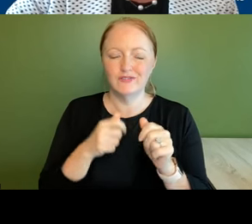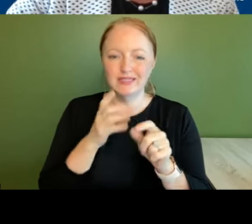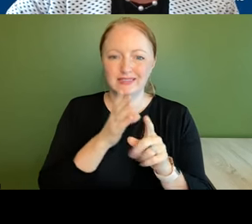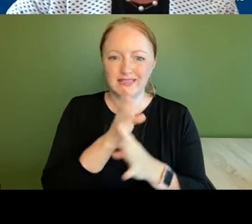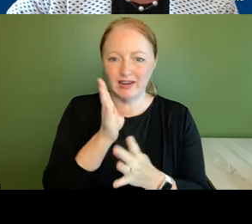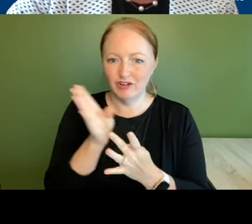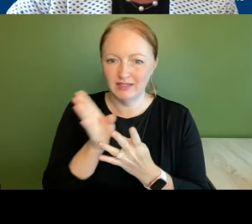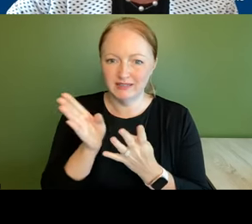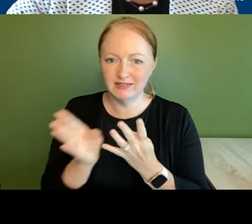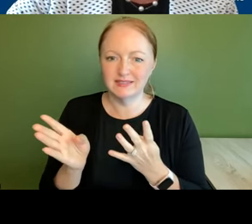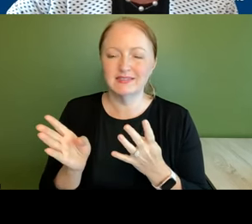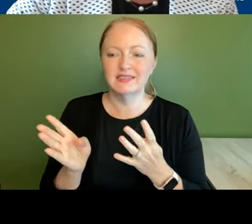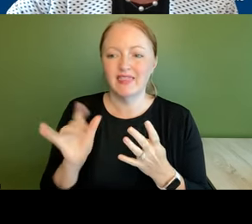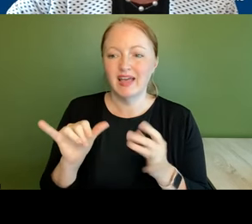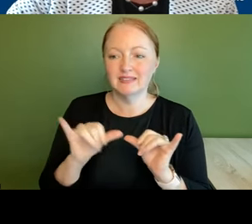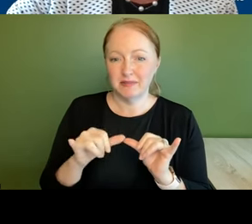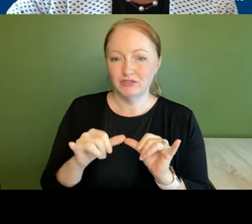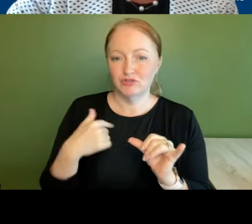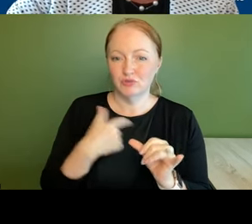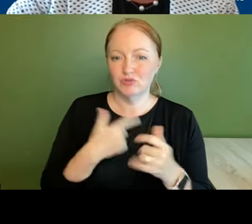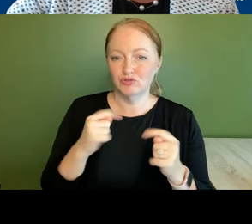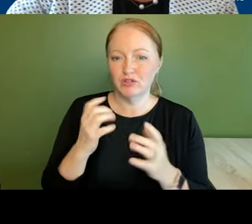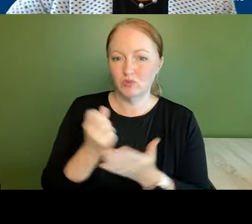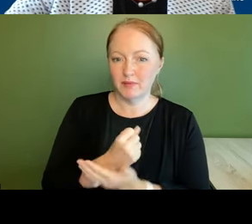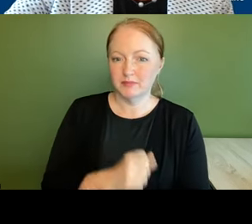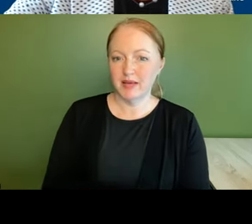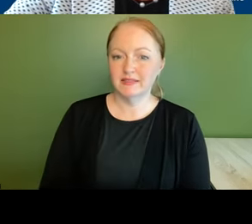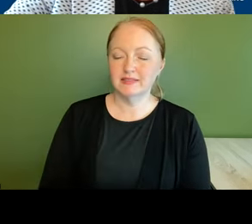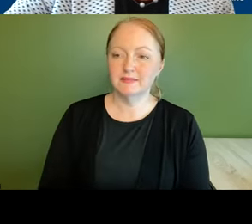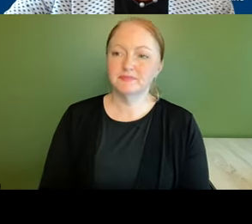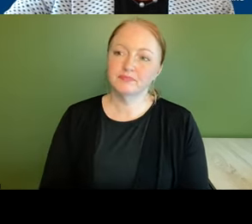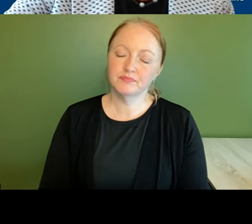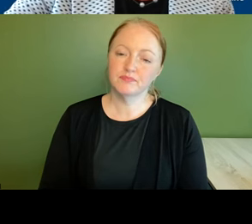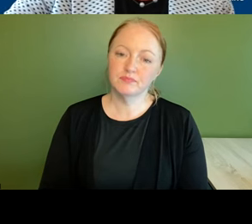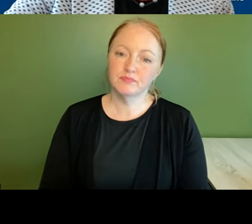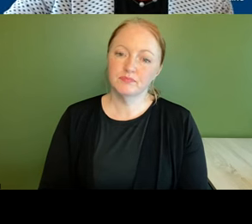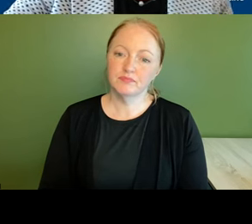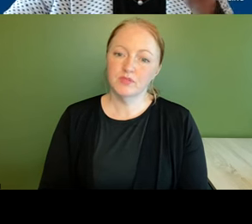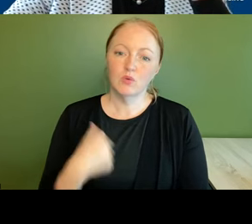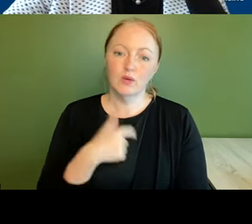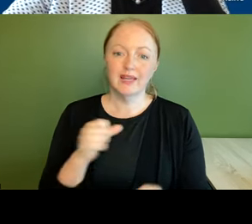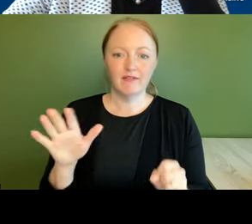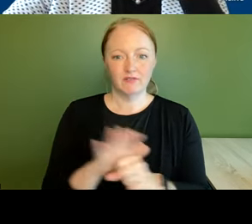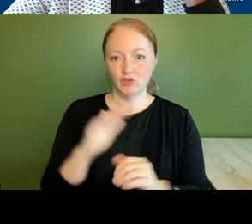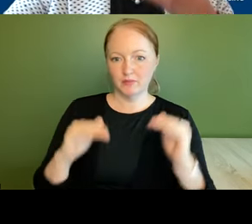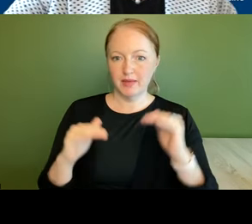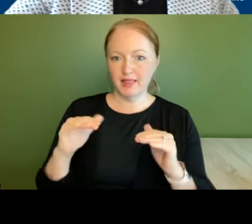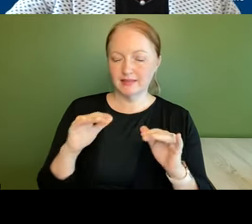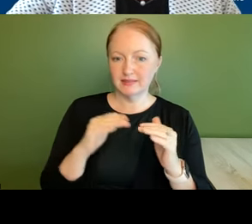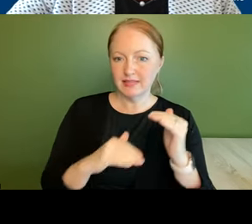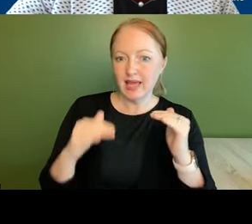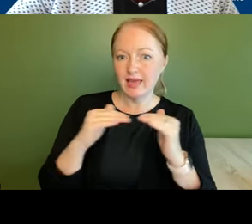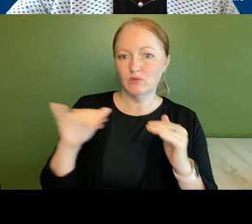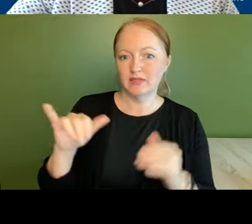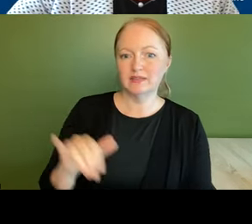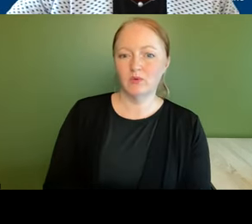and really having that as the metric that we're trying to optimize so i think we can have like a fully balance that equity in there as